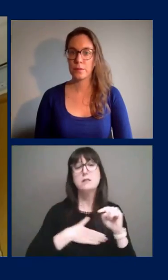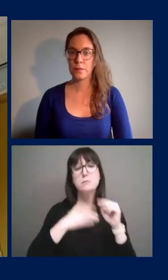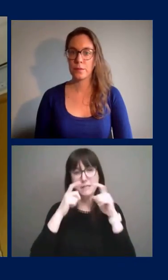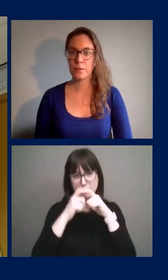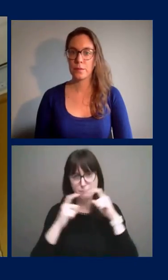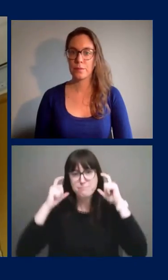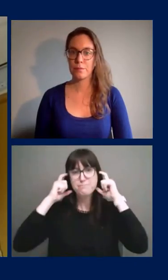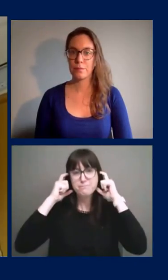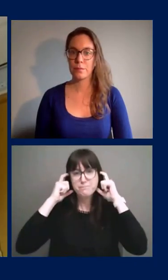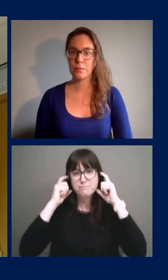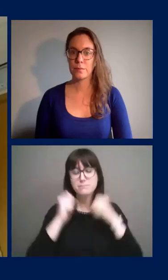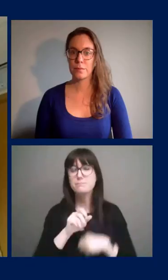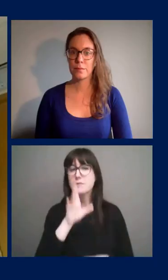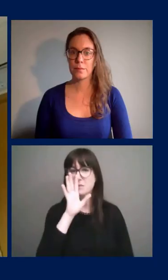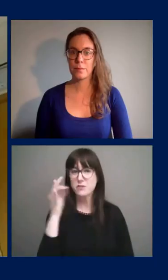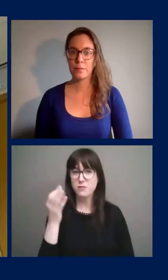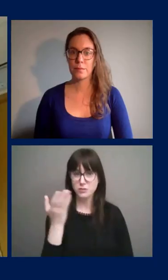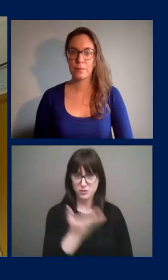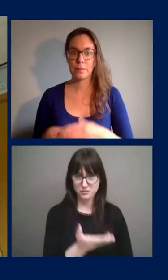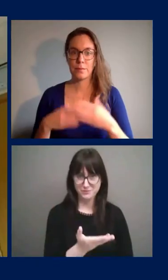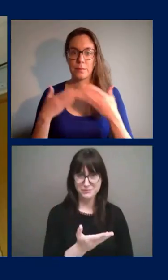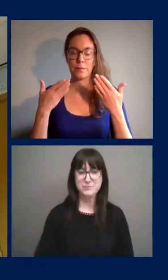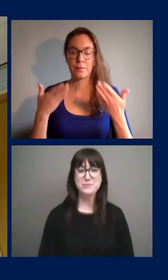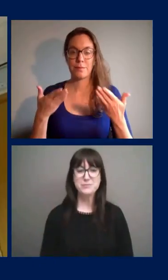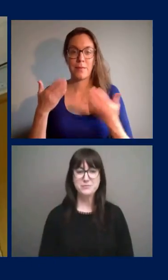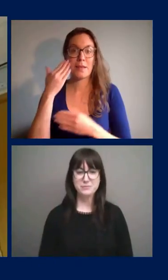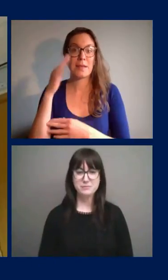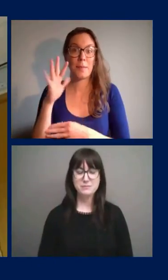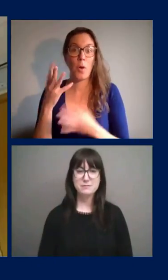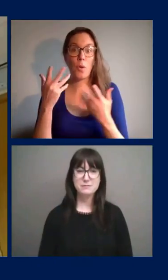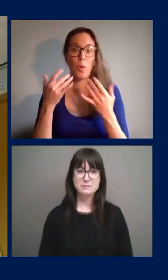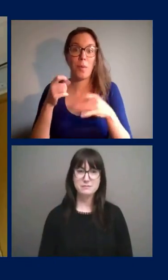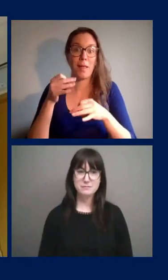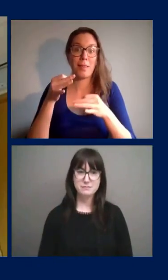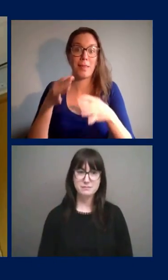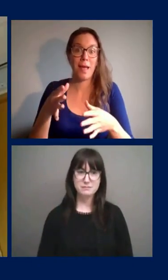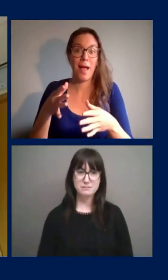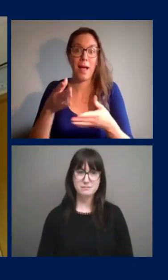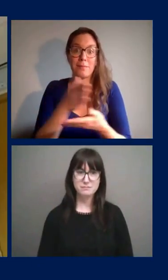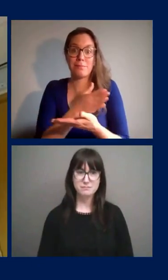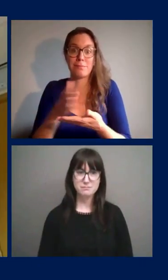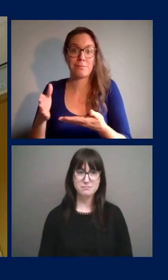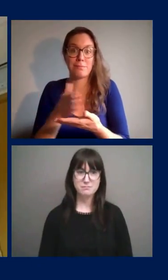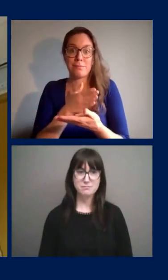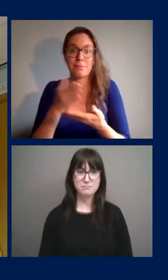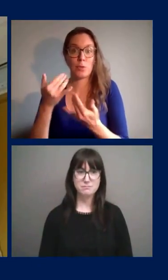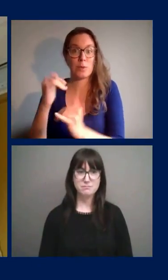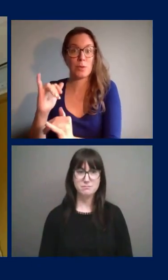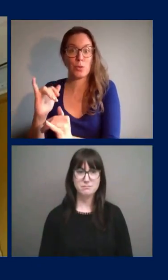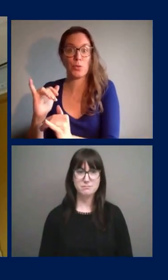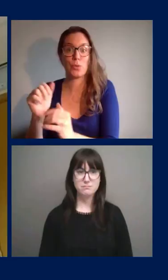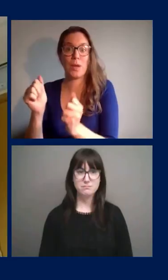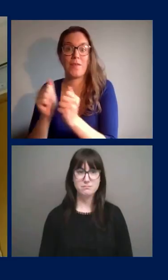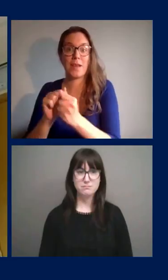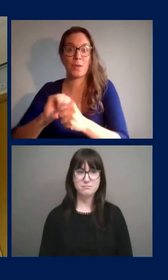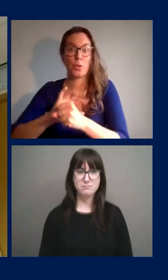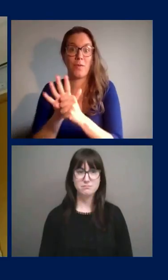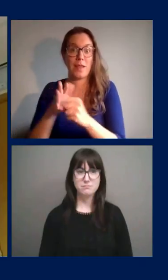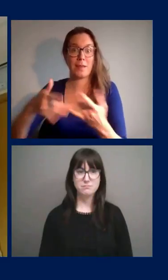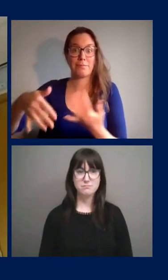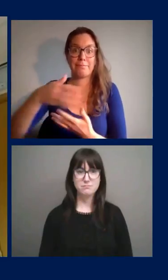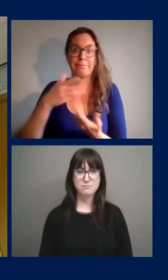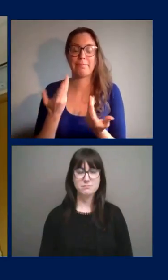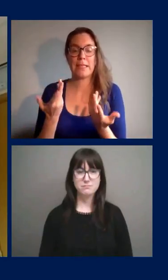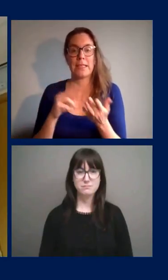We do not know how long we will have to live with this COVID-19, so we must find